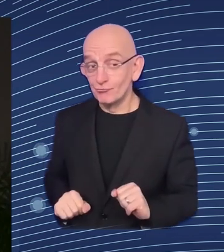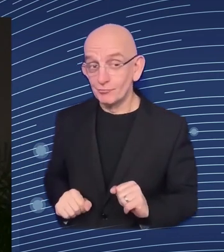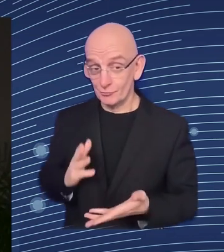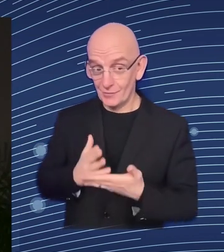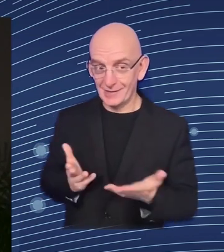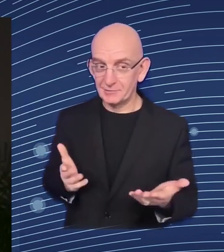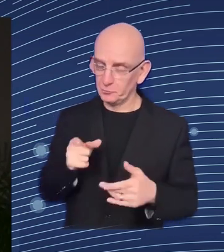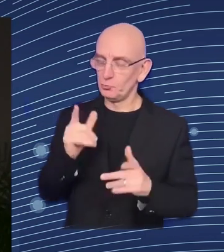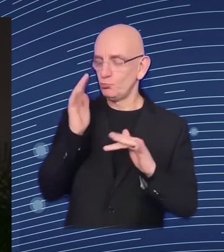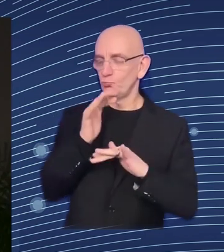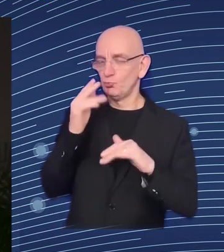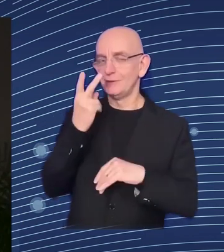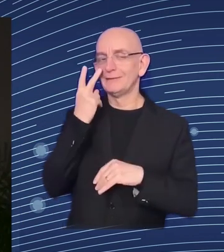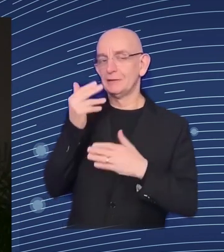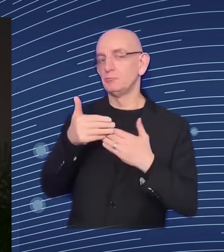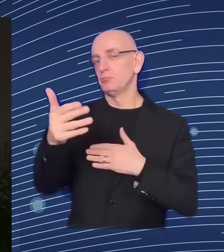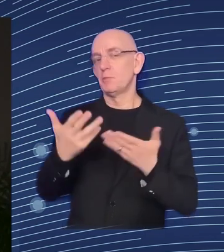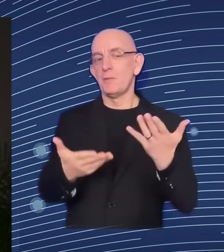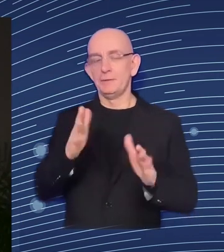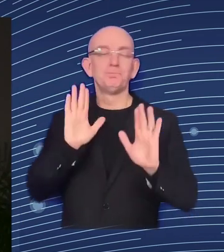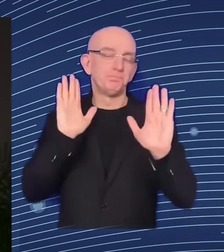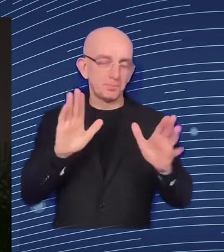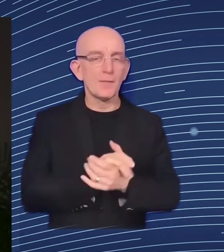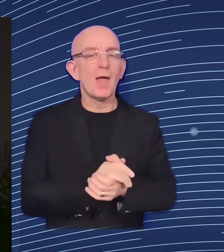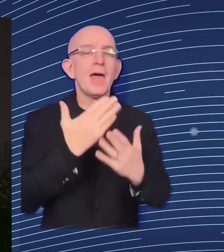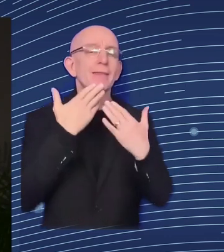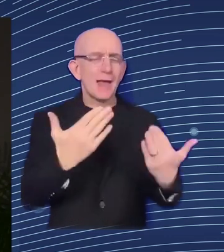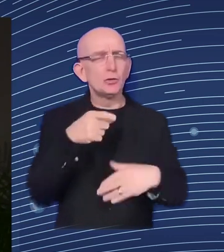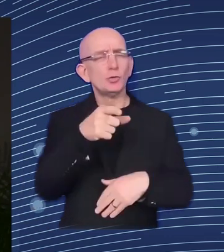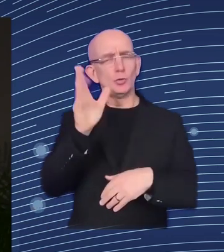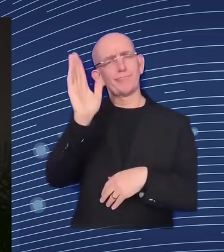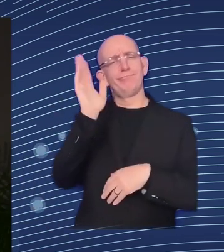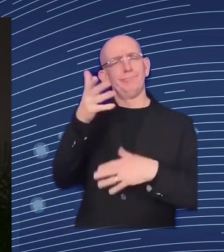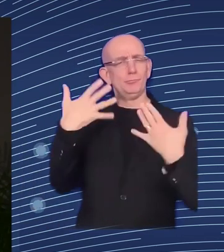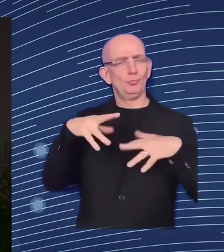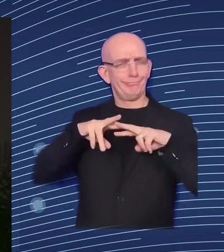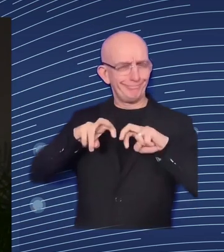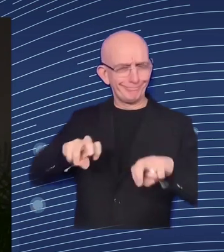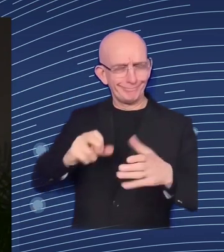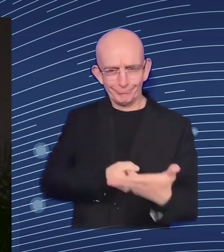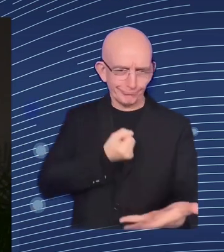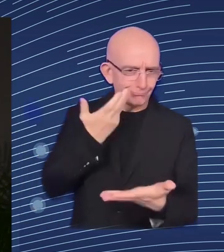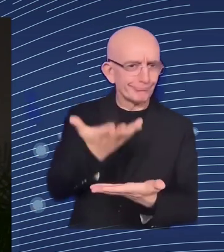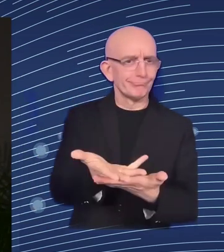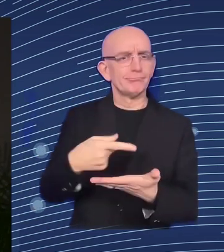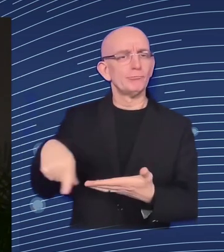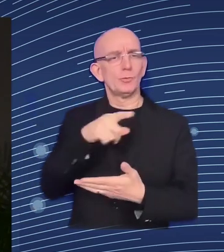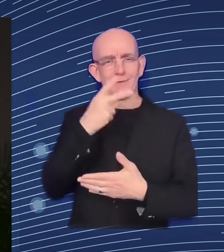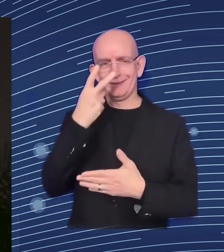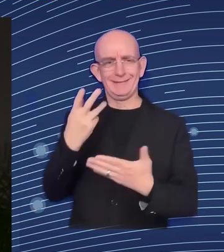evaluations and how they can be used also for the distributional impact assessment. That was